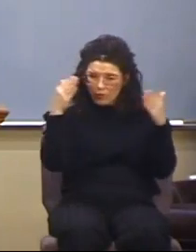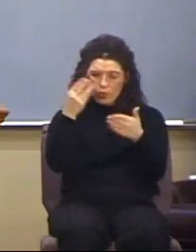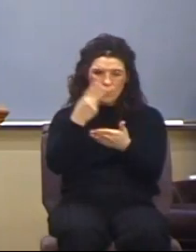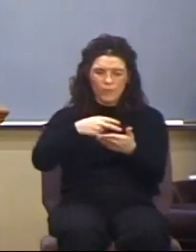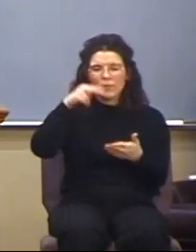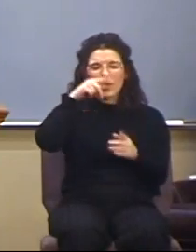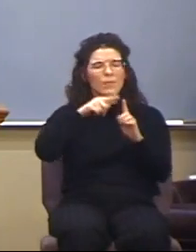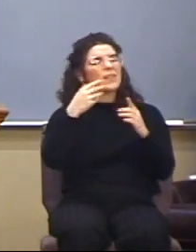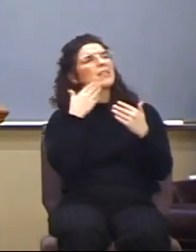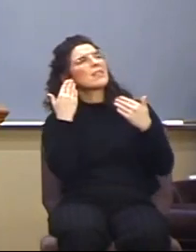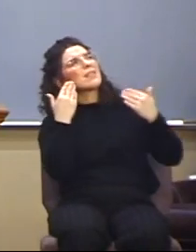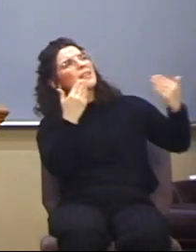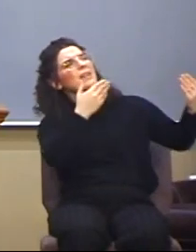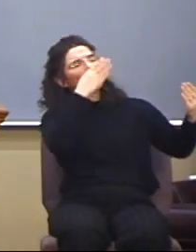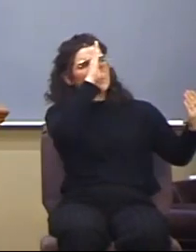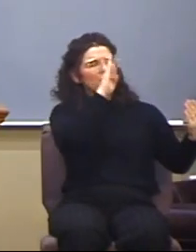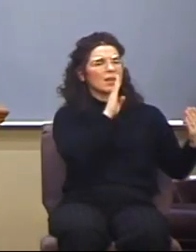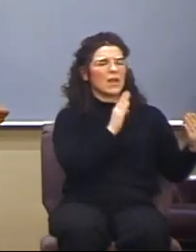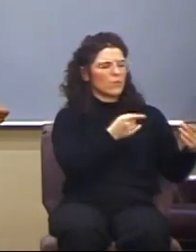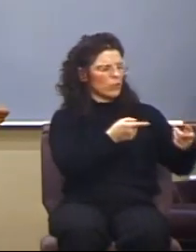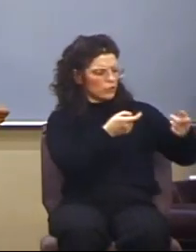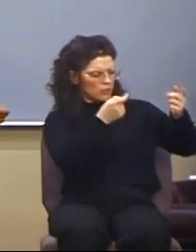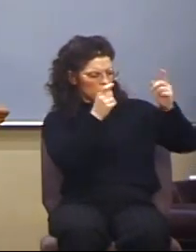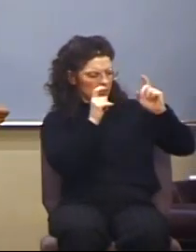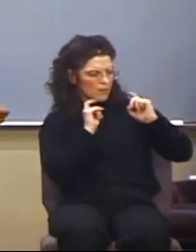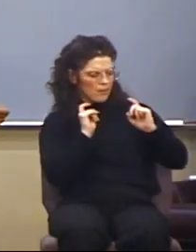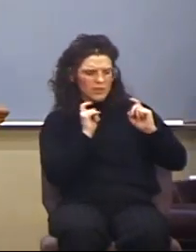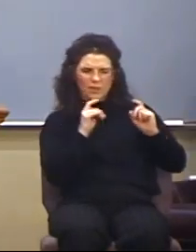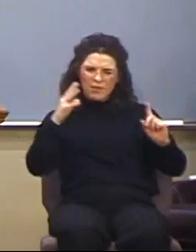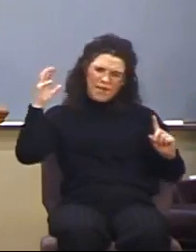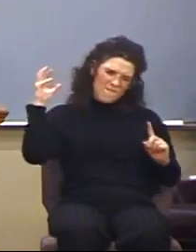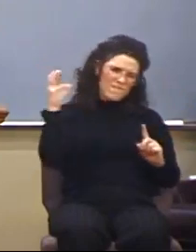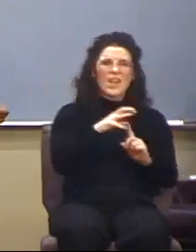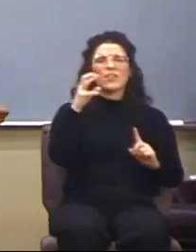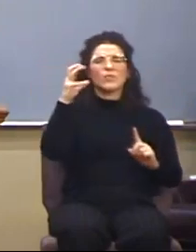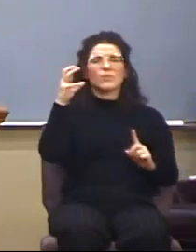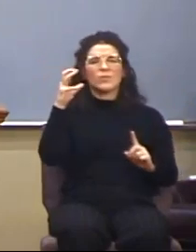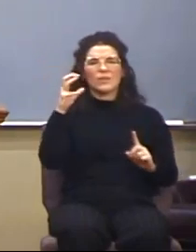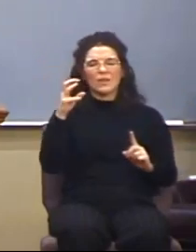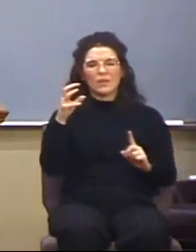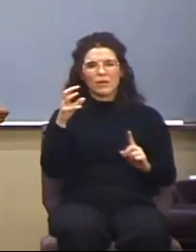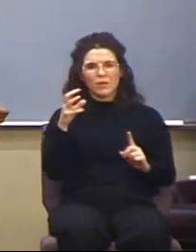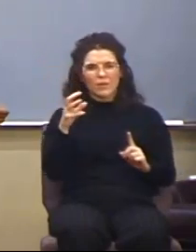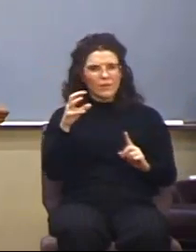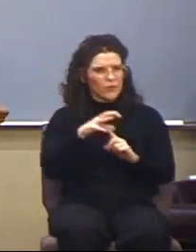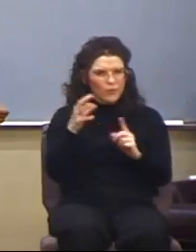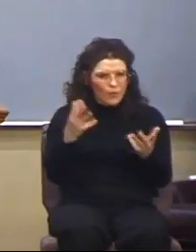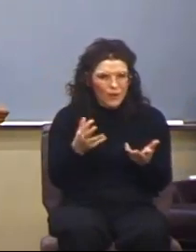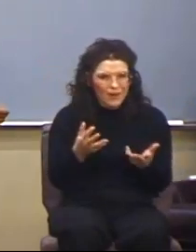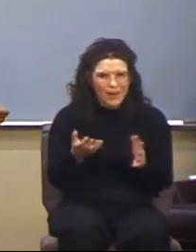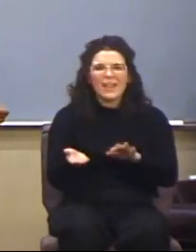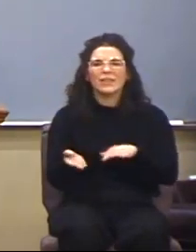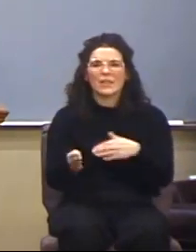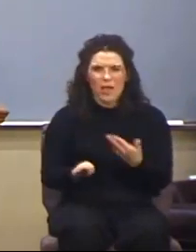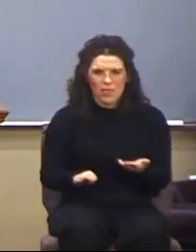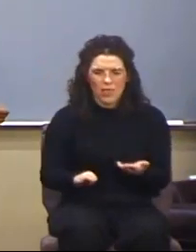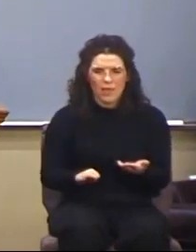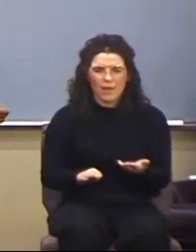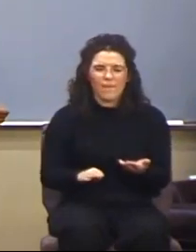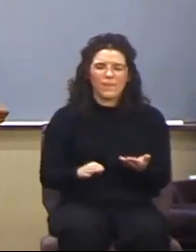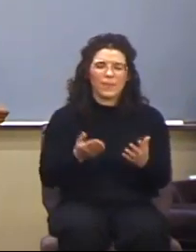thanks be to God, which giveth us the victory, that is, from the dead, that's the context, through